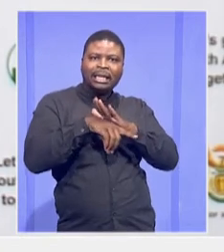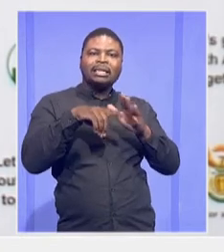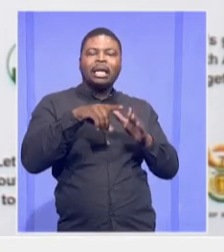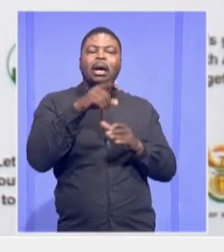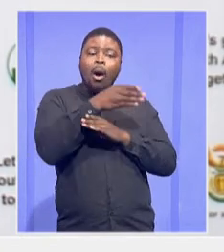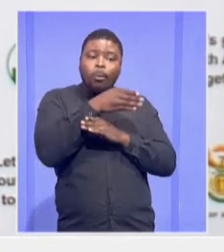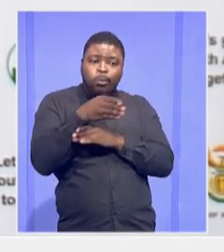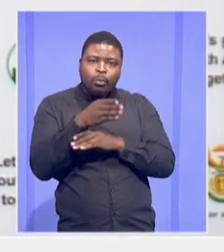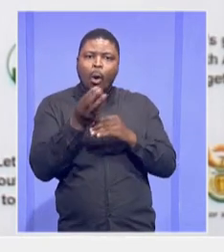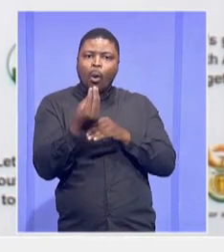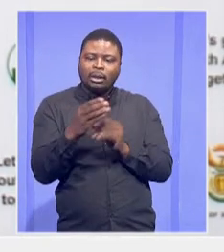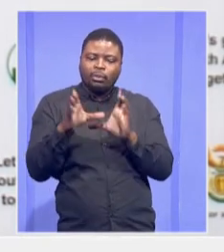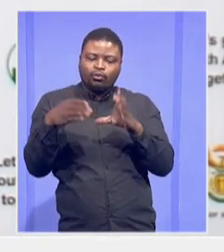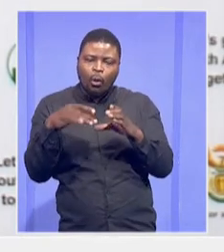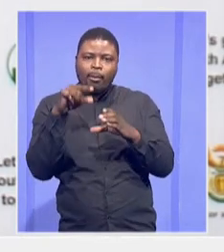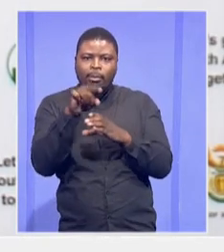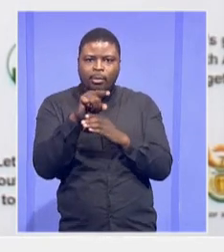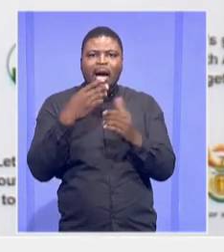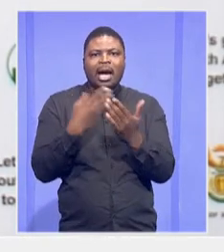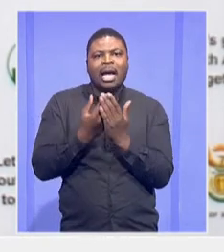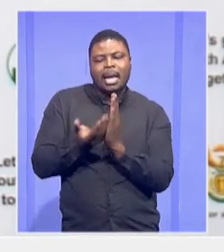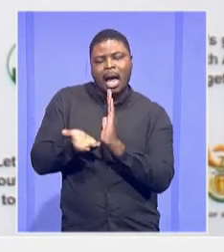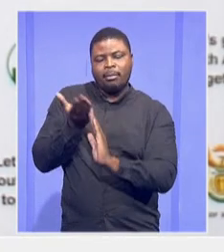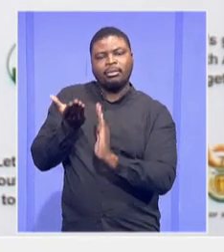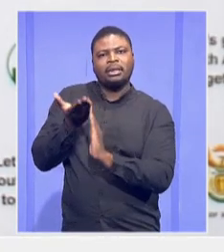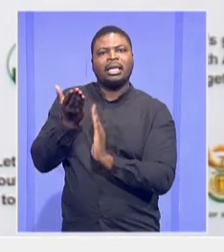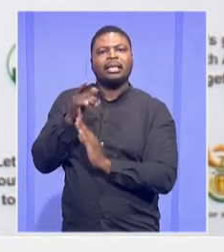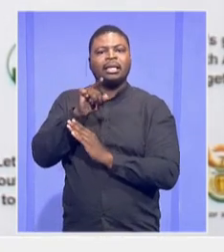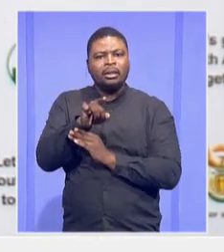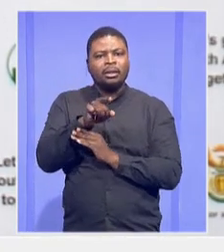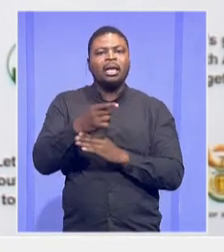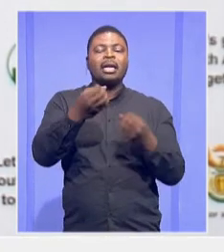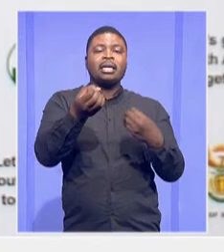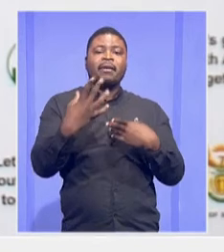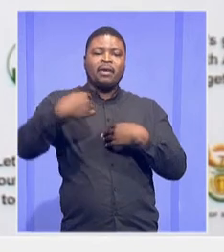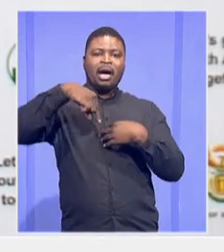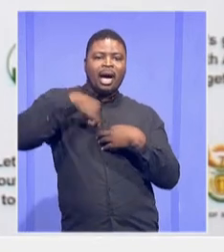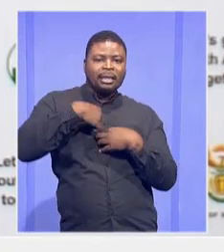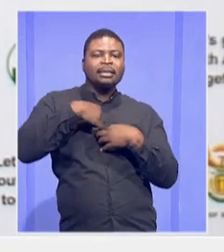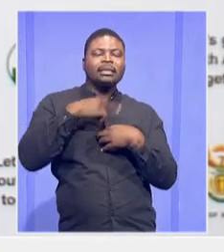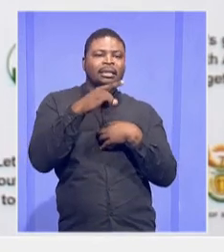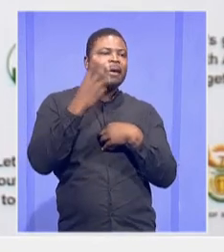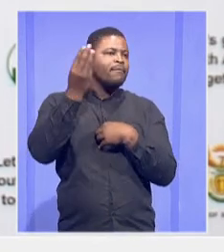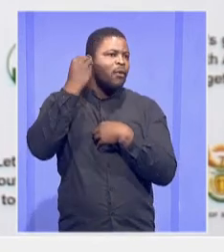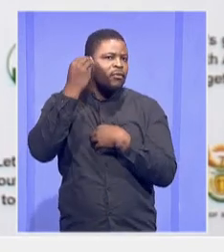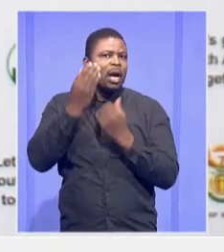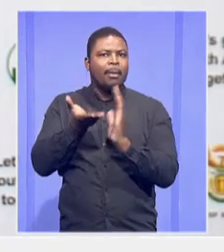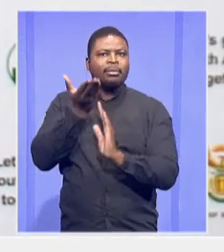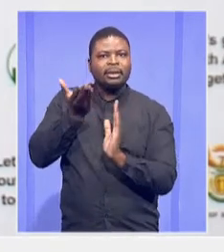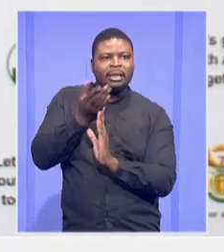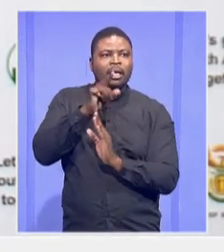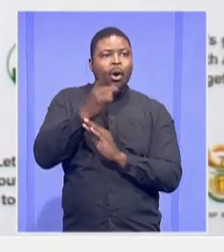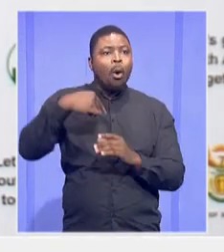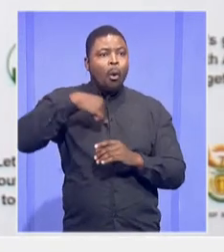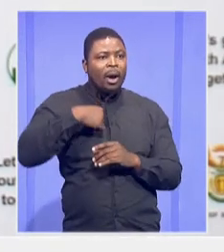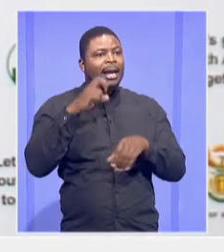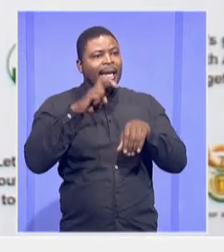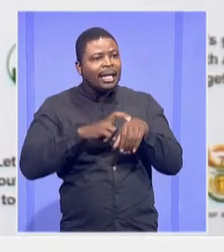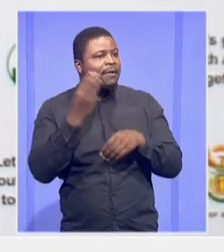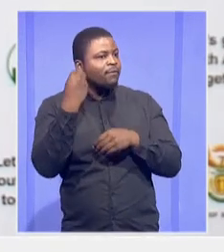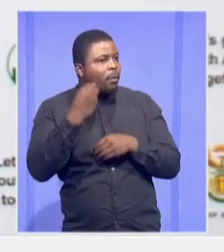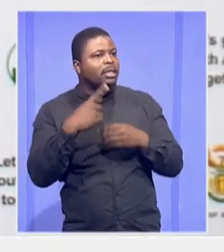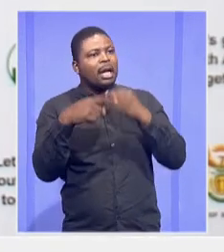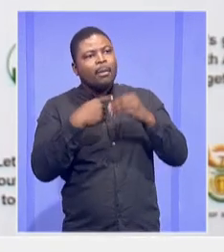And they give us almost, you know, immediate information on the spot.